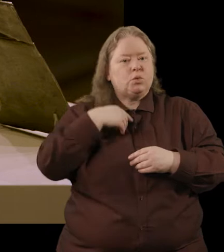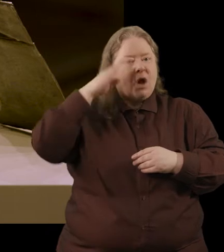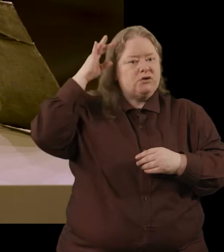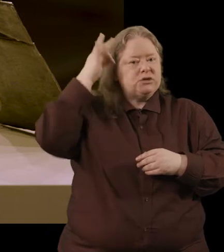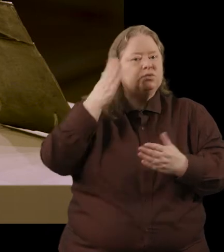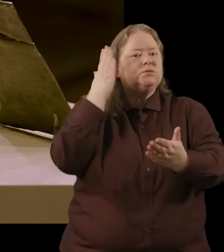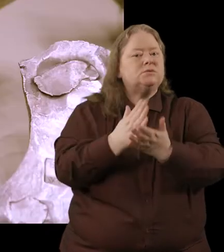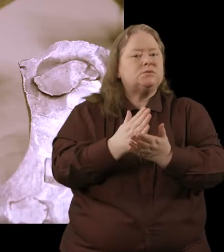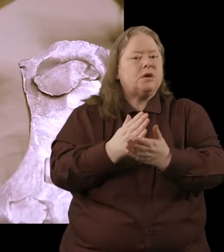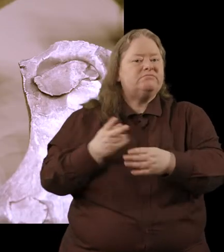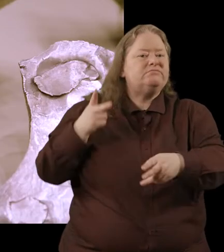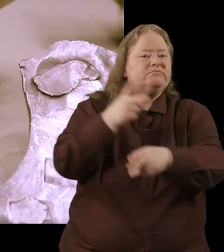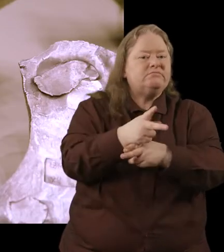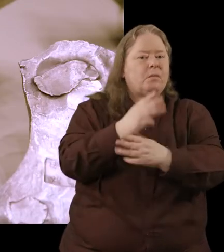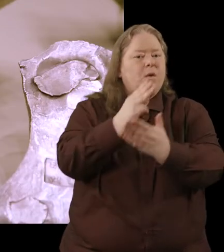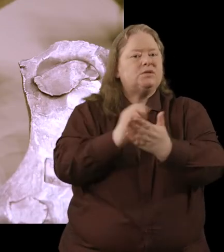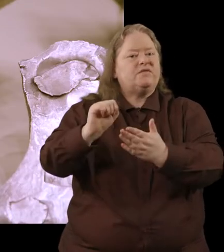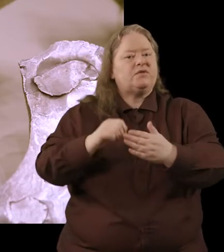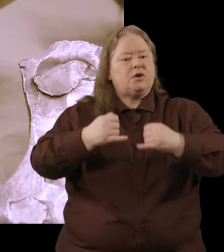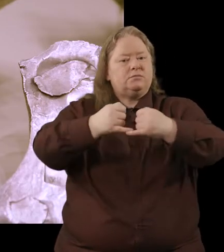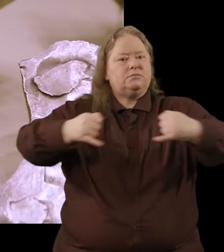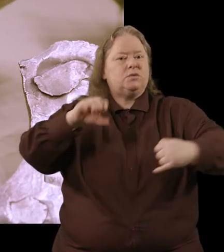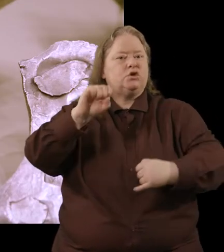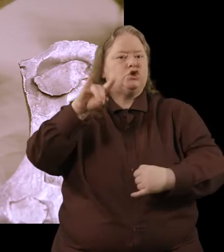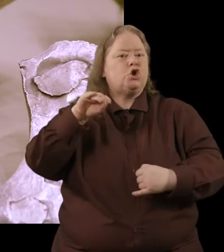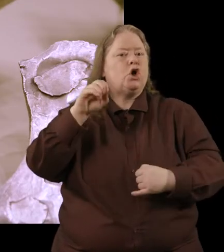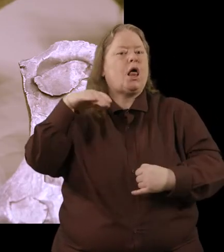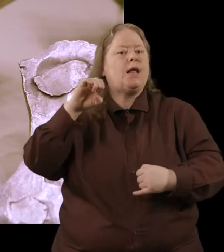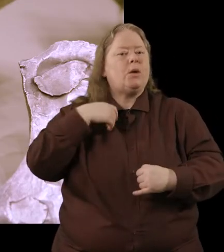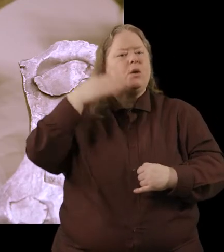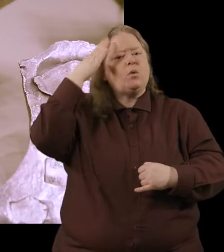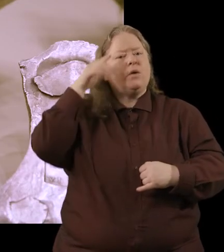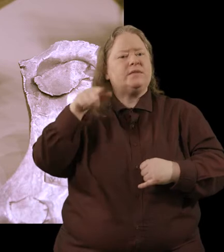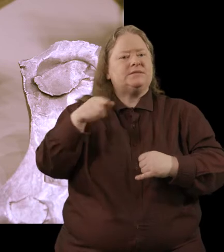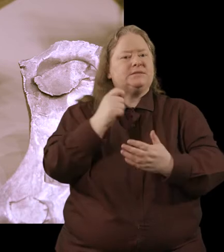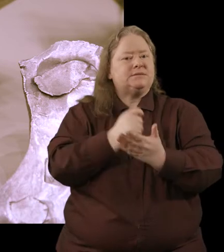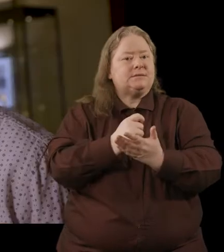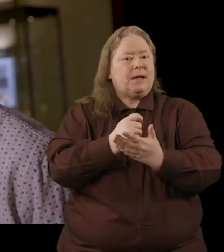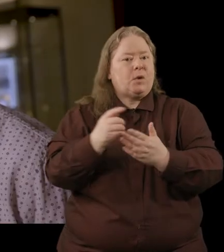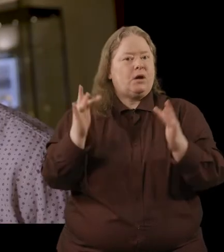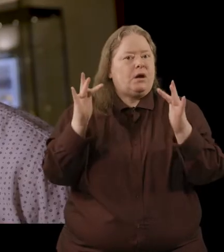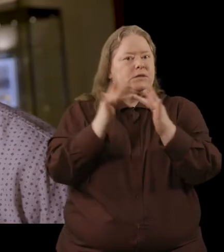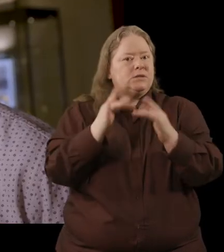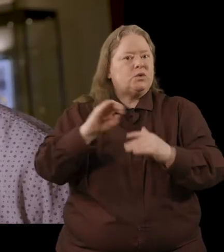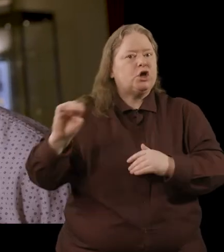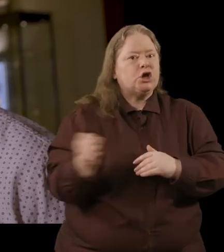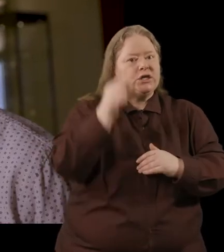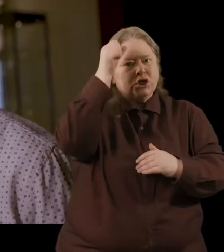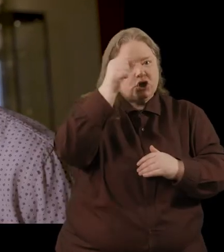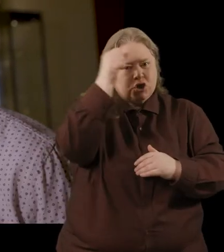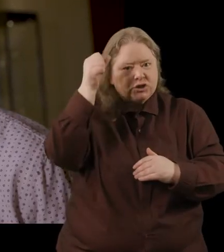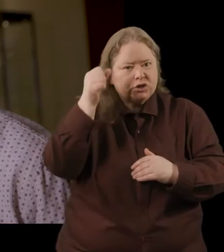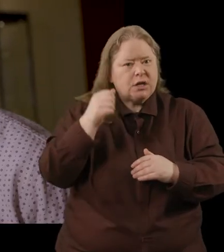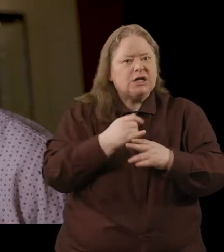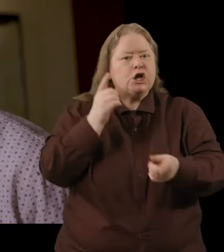stop them raiding parts of their shoreline. And we know at this time then they're coming into contact with the early Christians